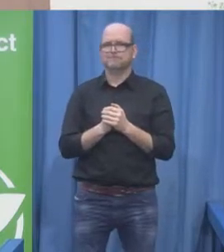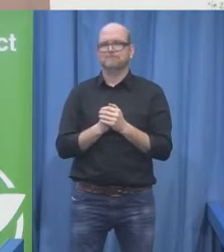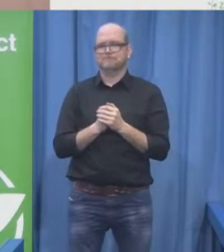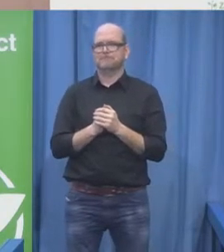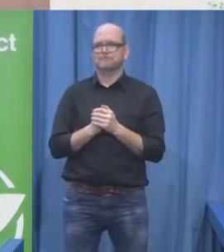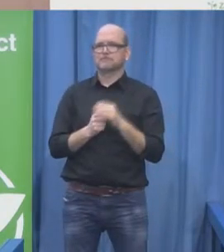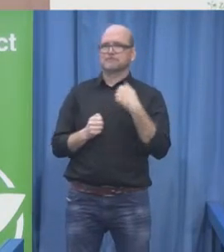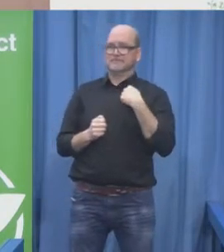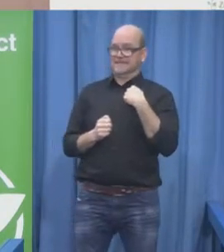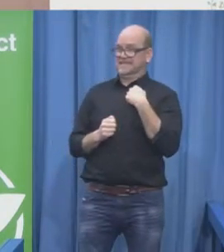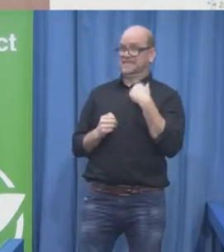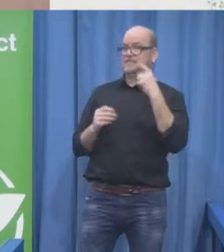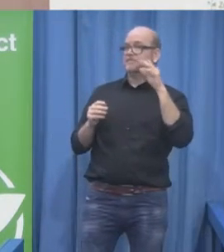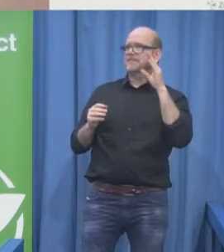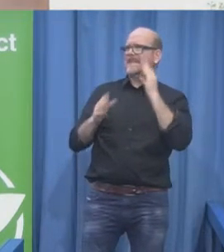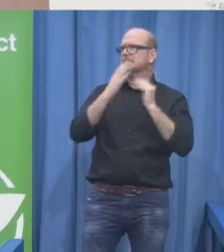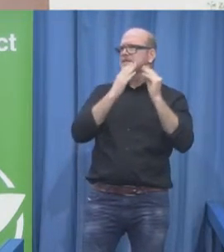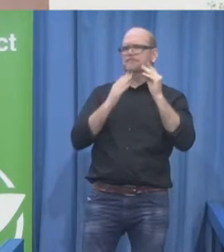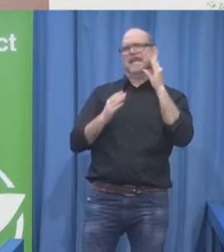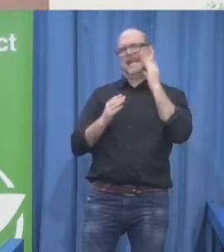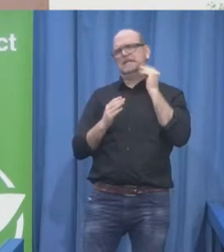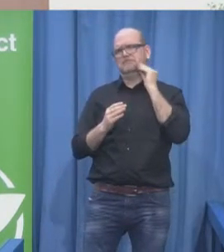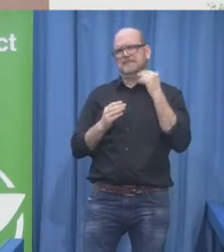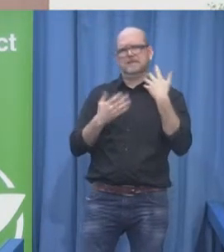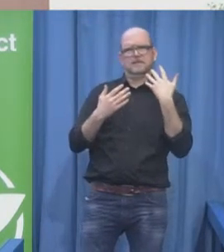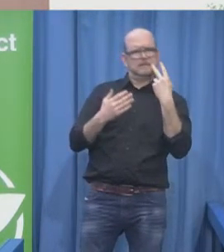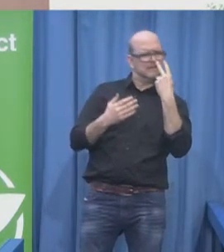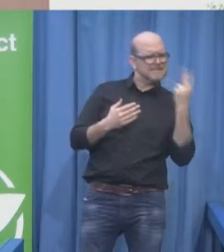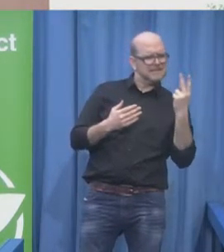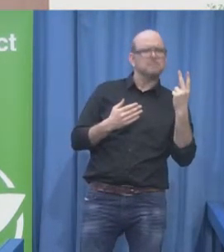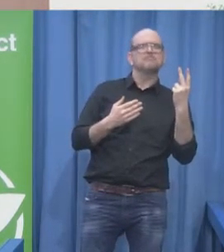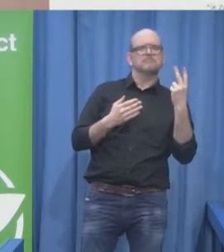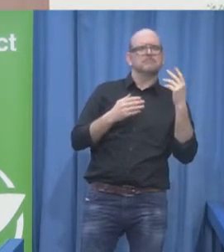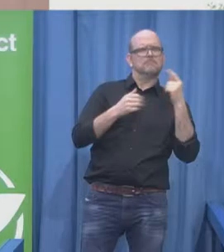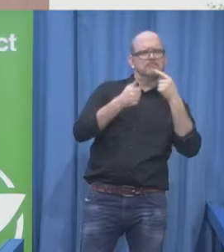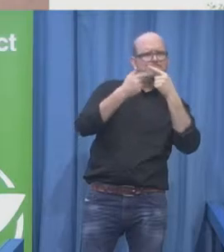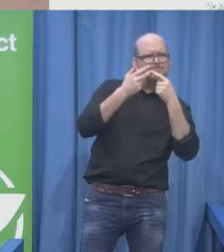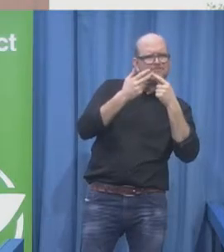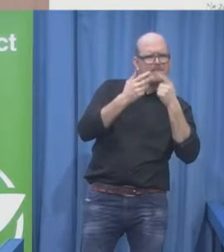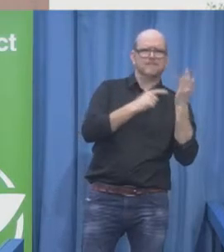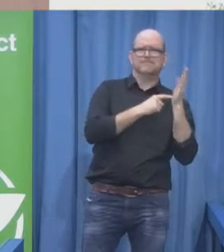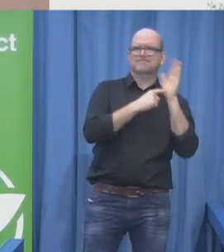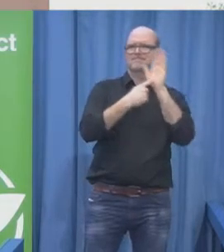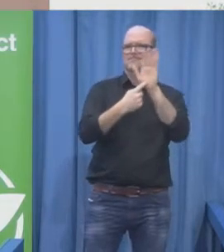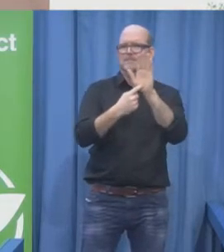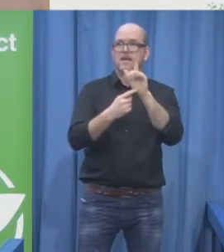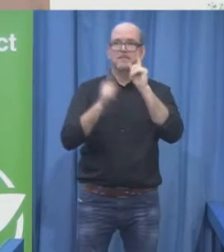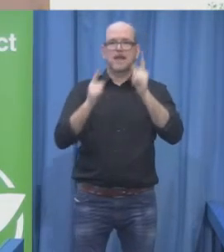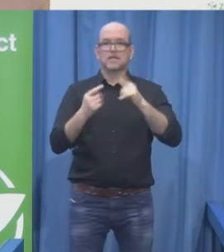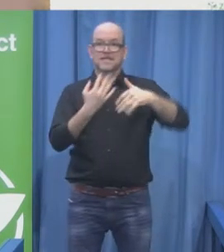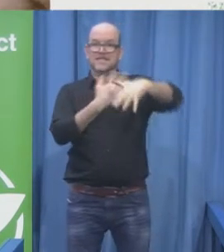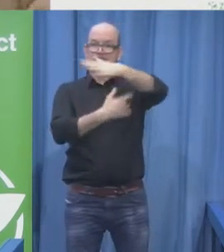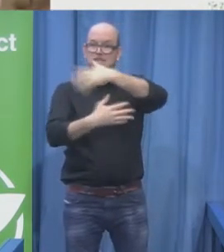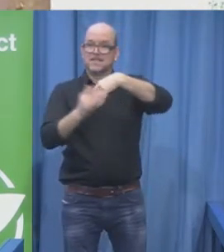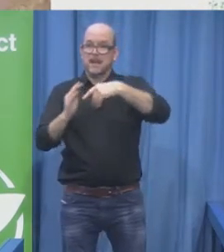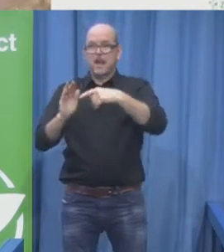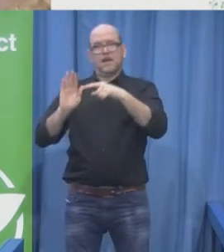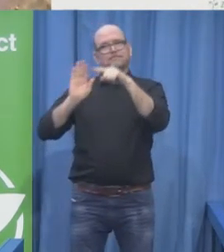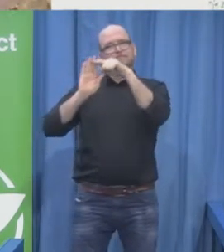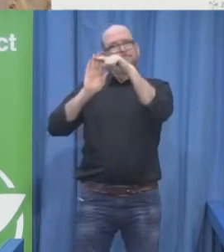in celebrating the World Day of Social Justice, he referred by saying,